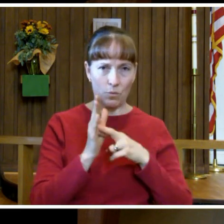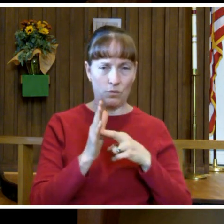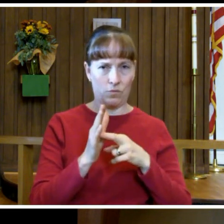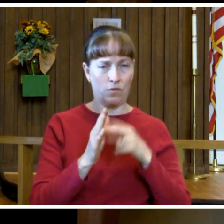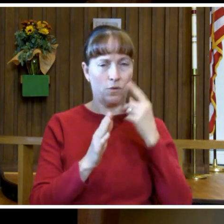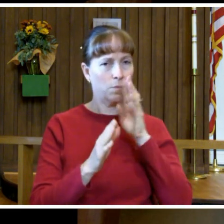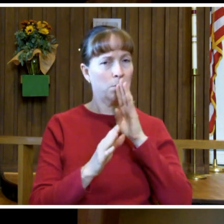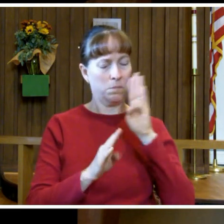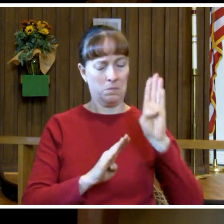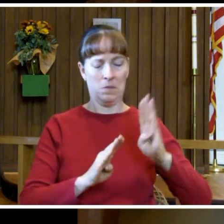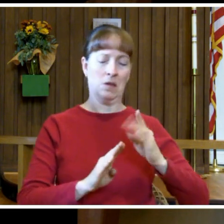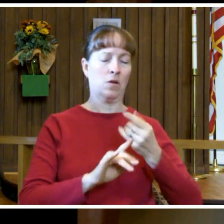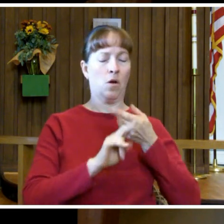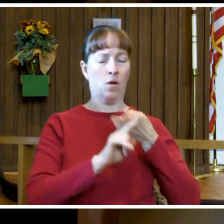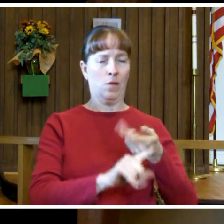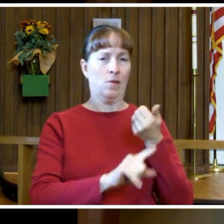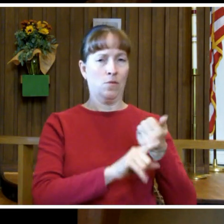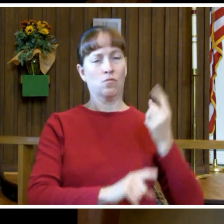being righteous.